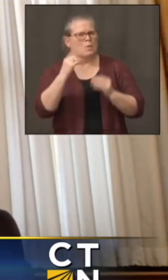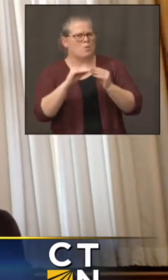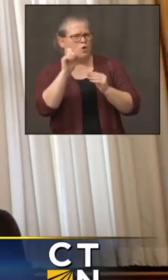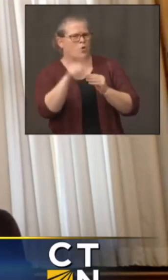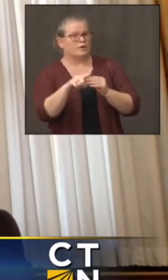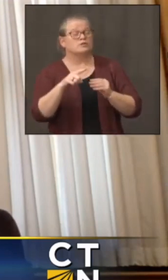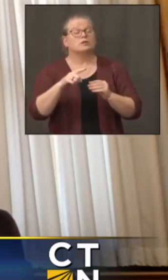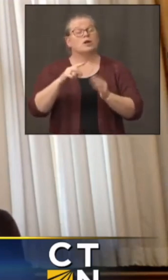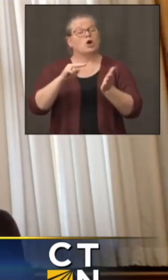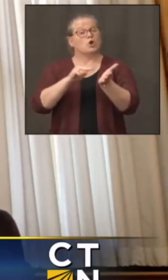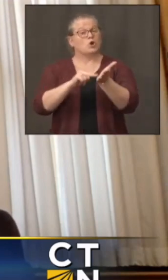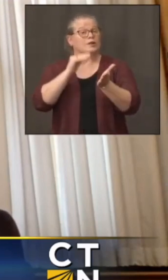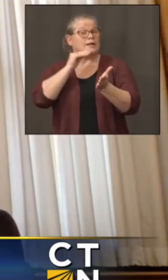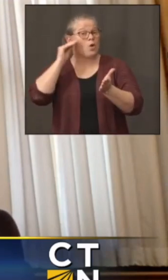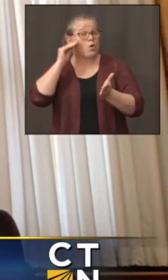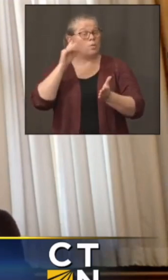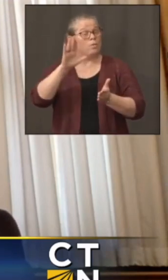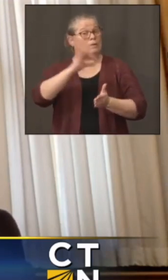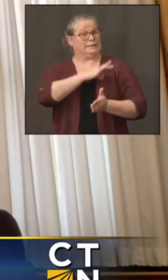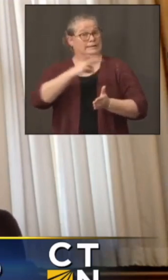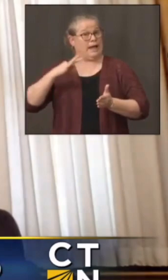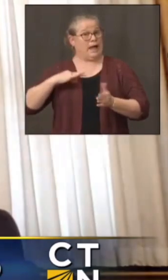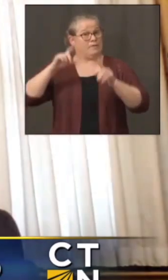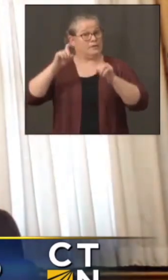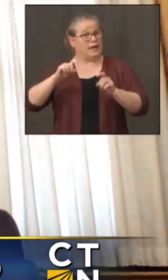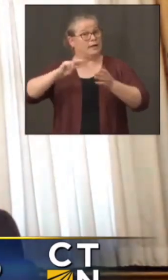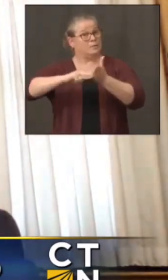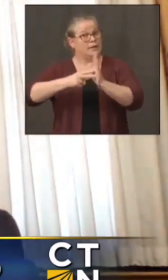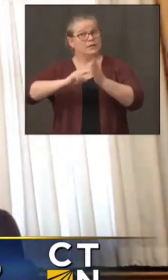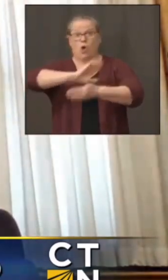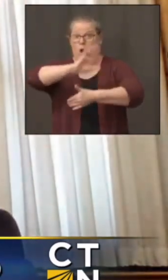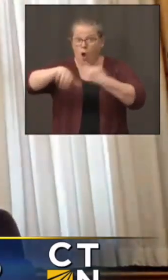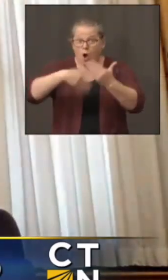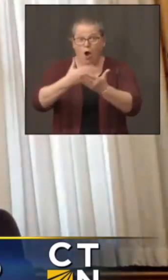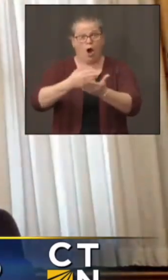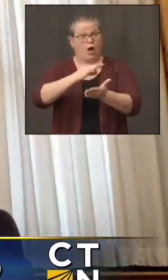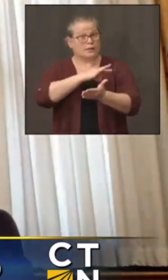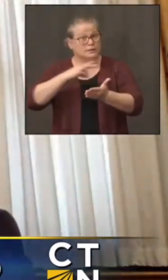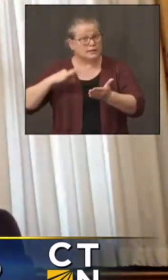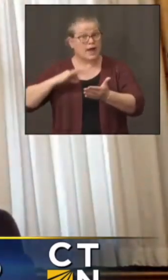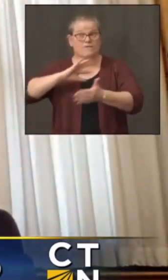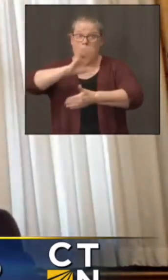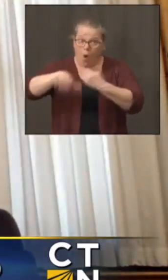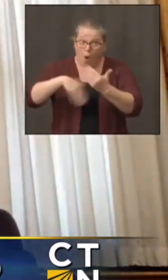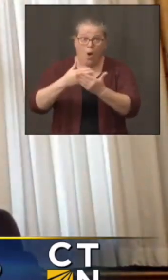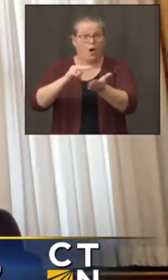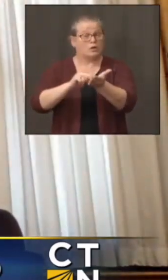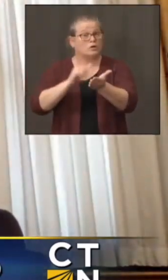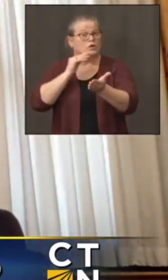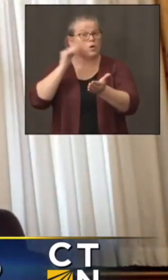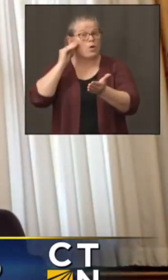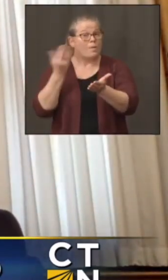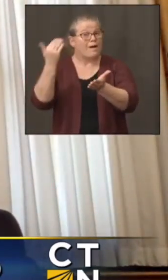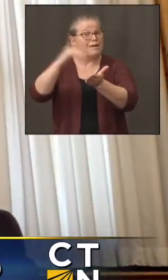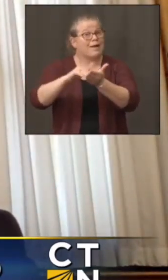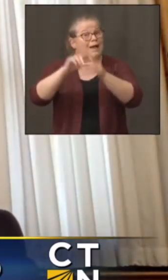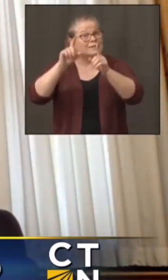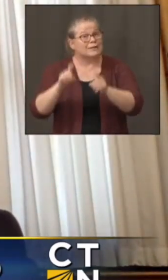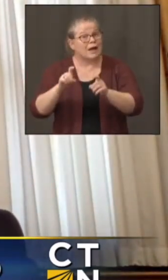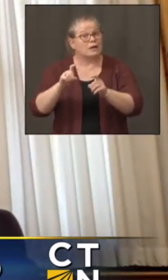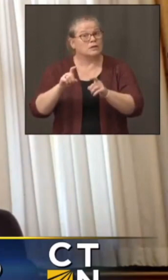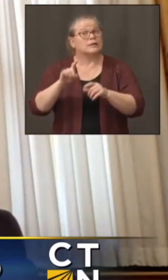testing, is basically all staff at all homes getting tested again? If so, when did that start?